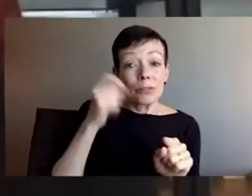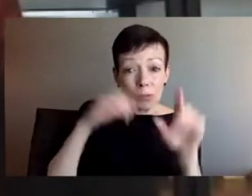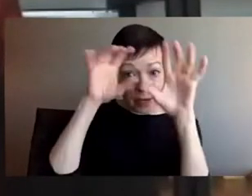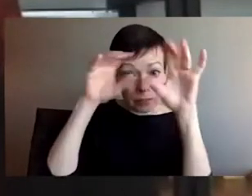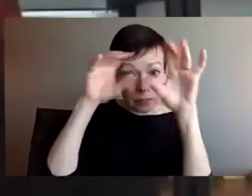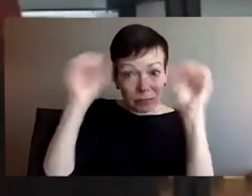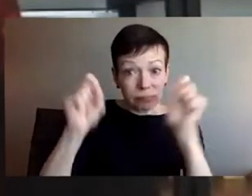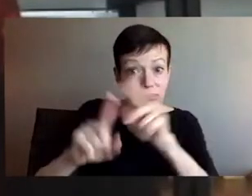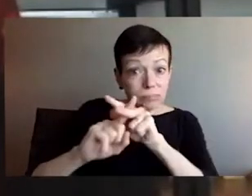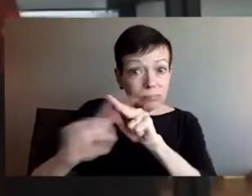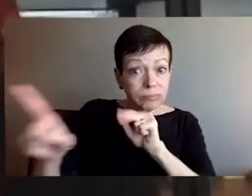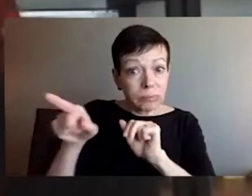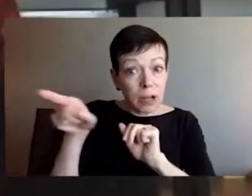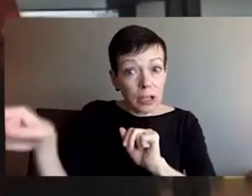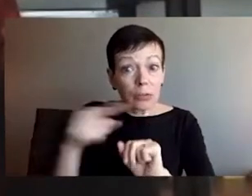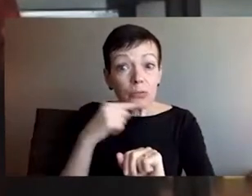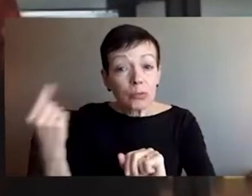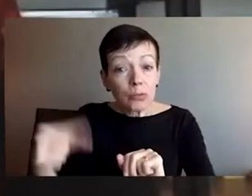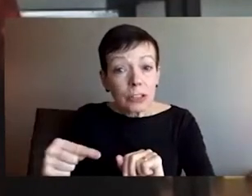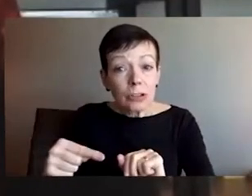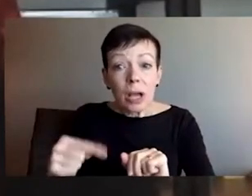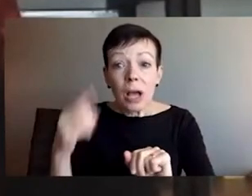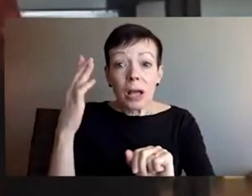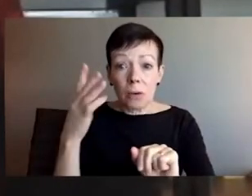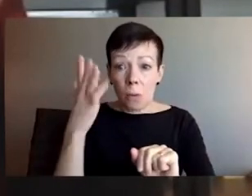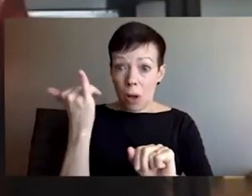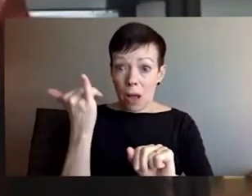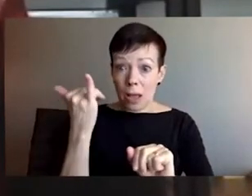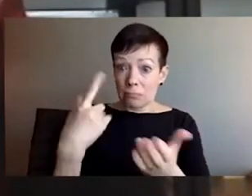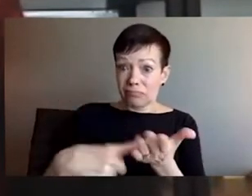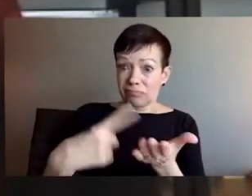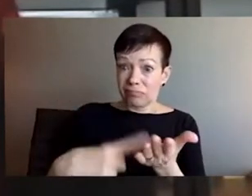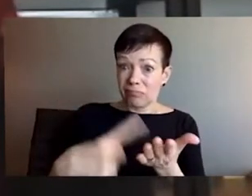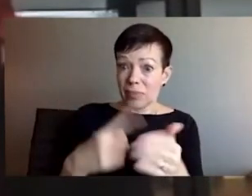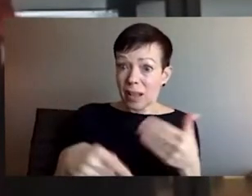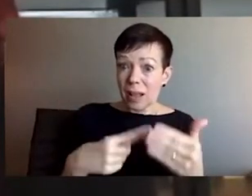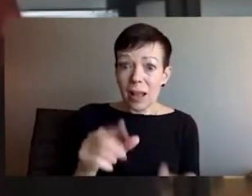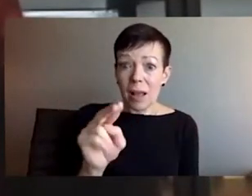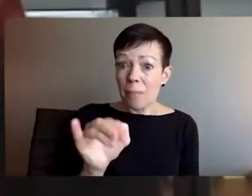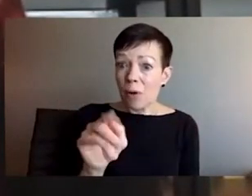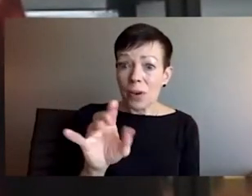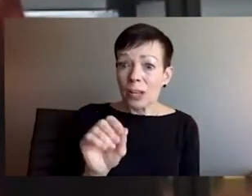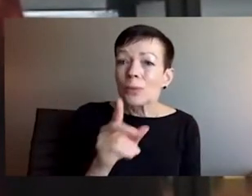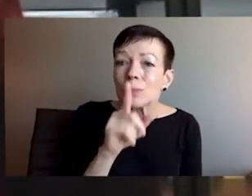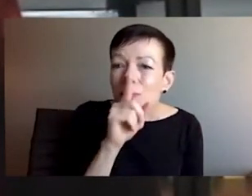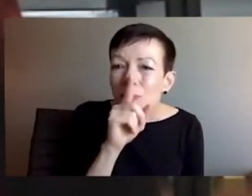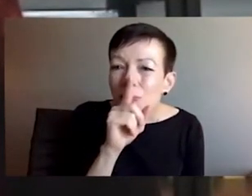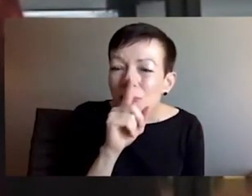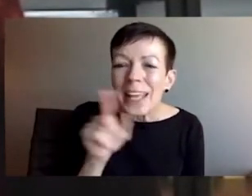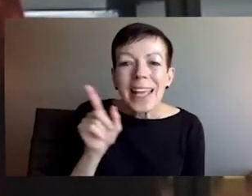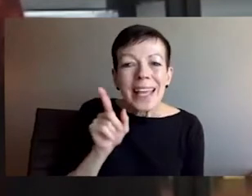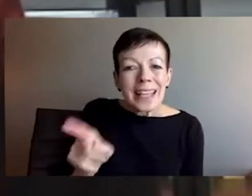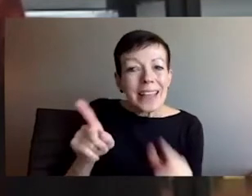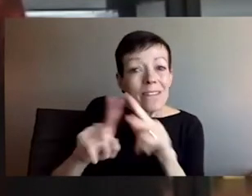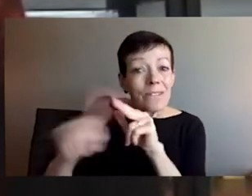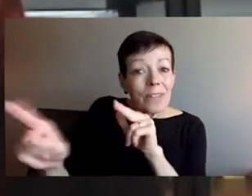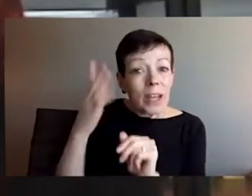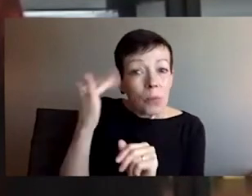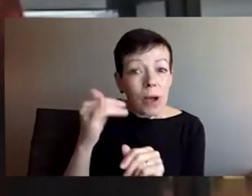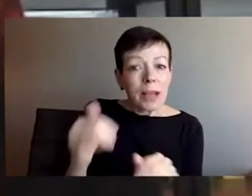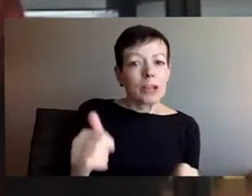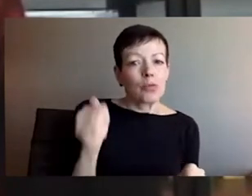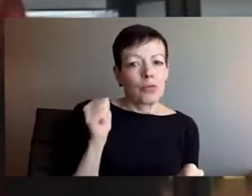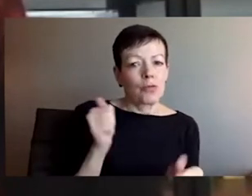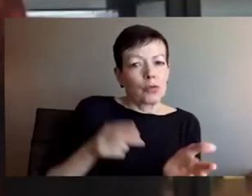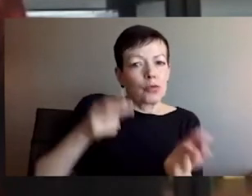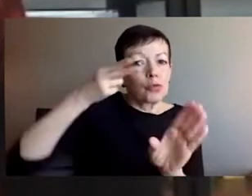years ago, um, uh, you know, the, uh, the political change that resulted in